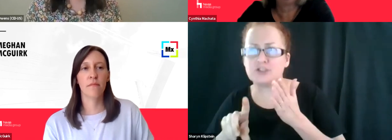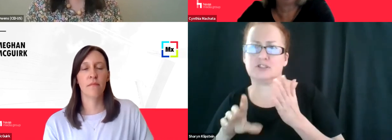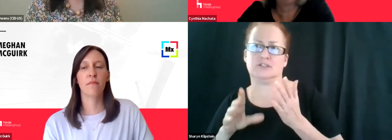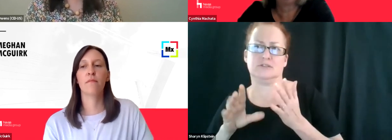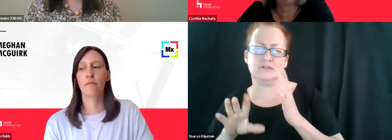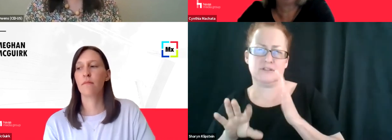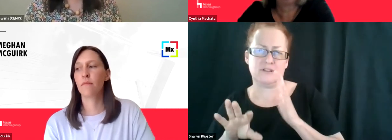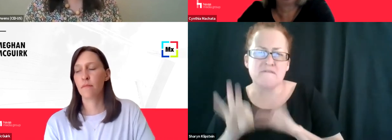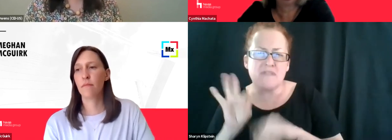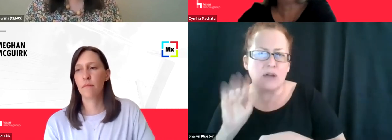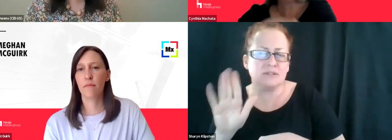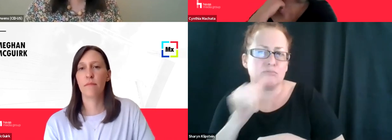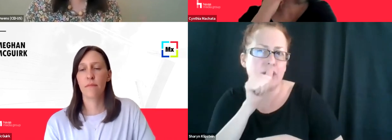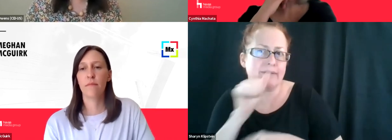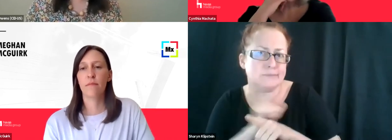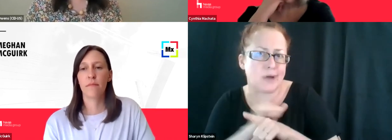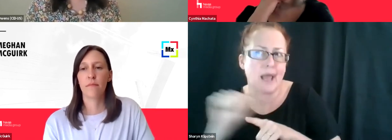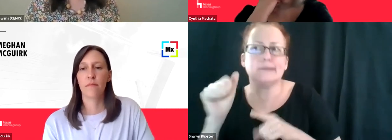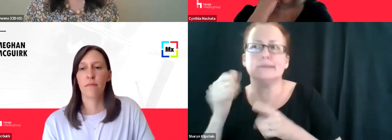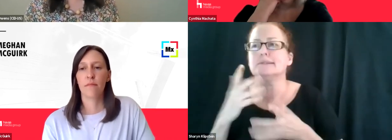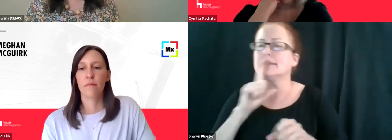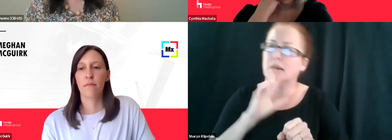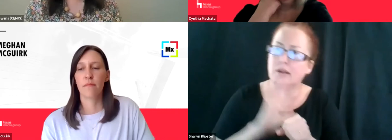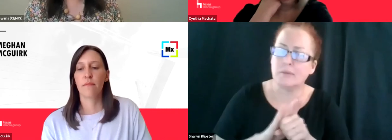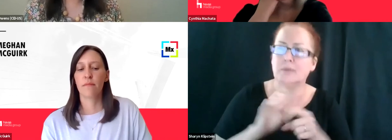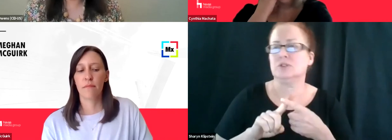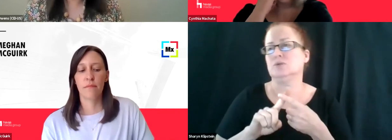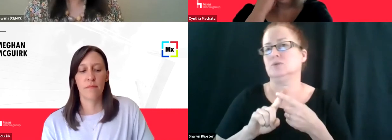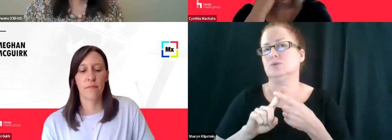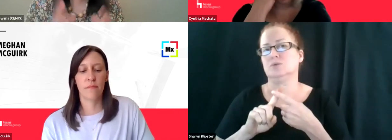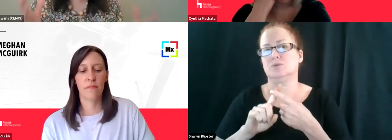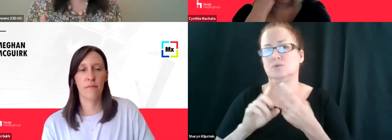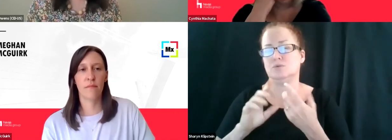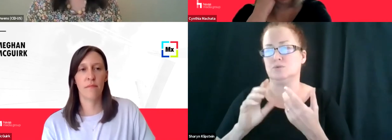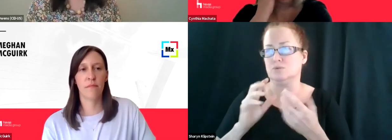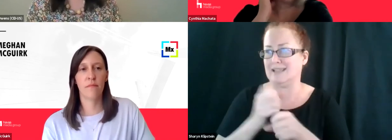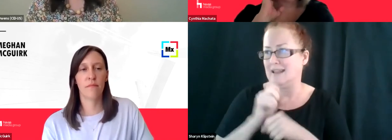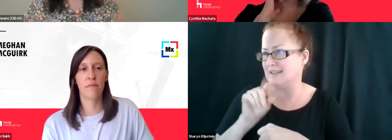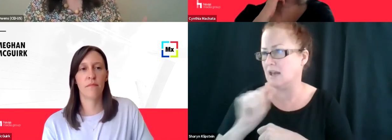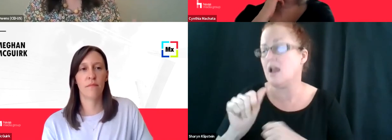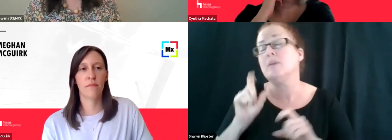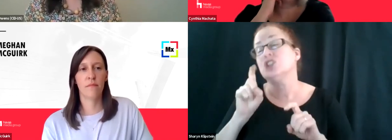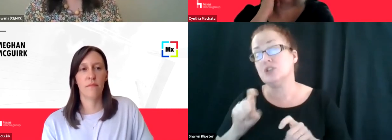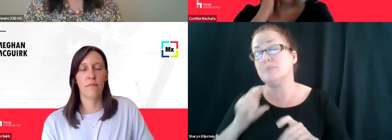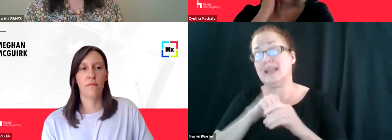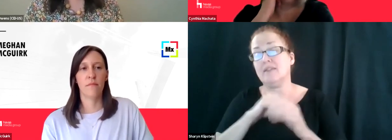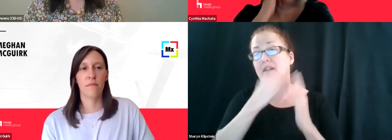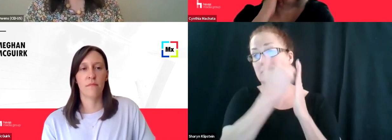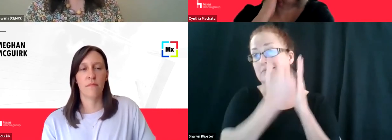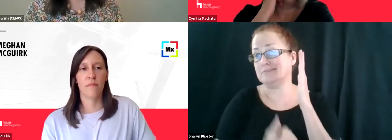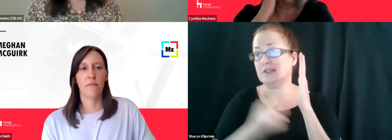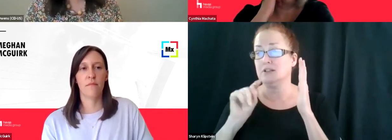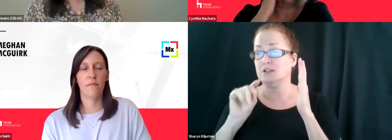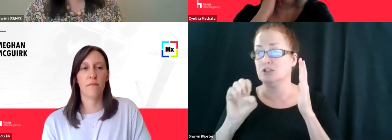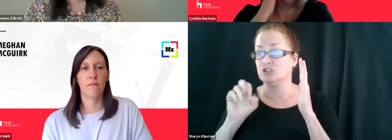practices or, you know, commitments to securing the data that it's collecting. It should be there in the terms, but you know, if,